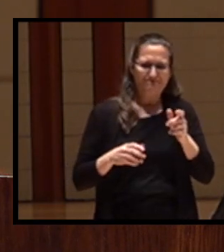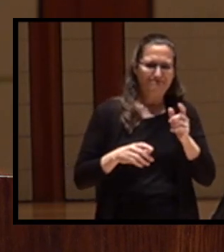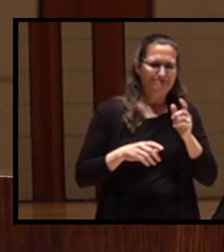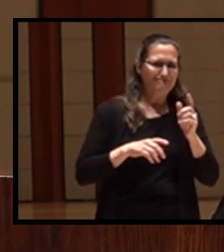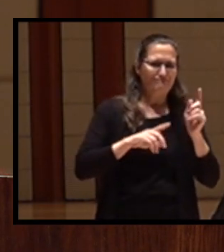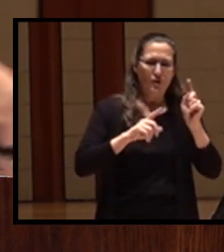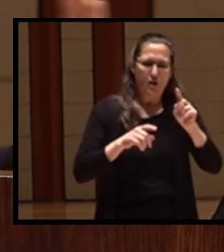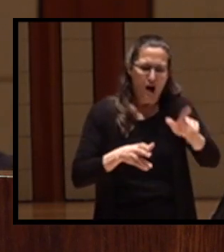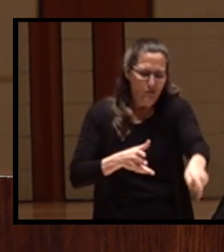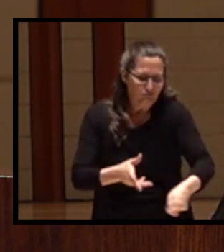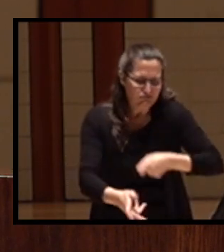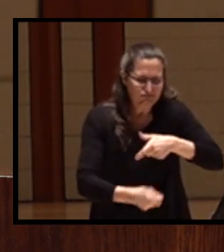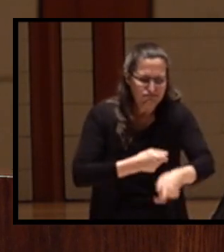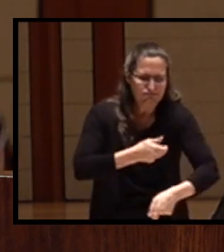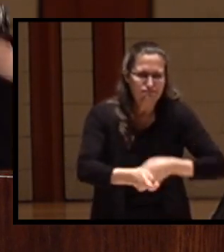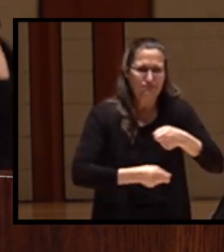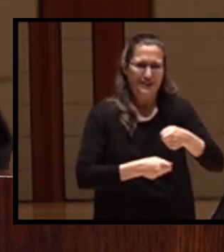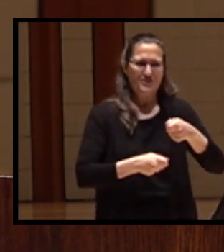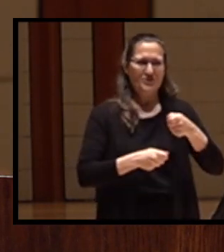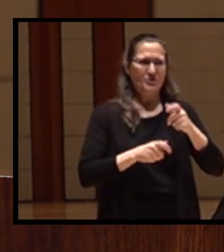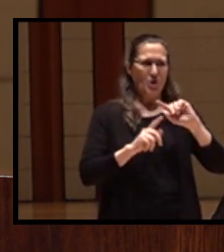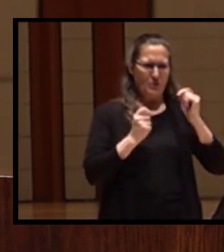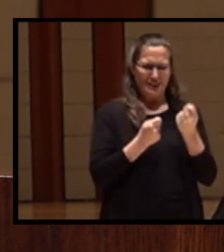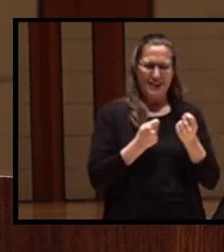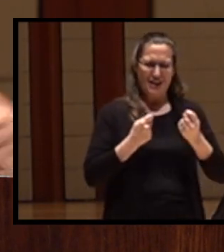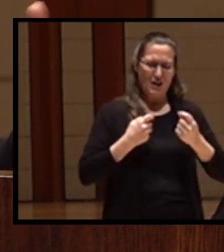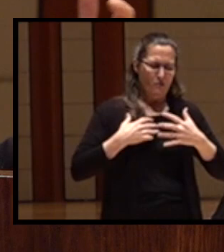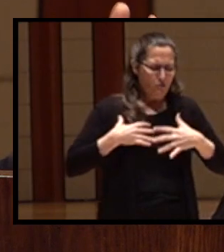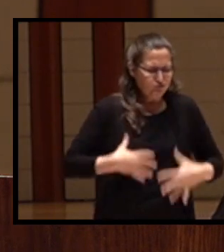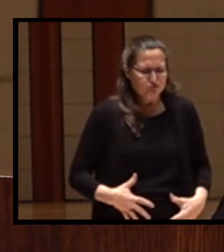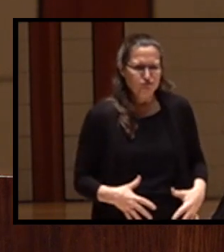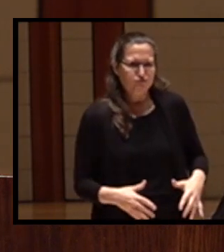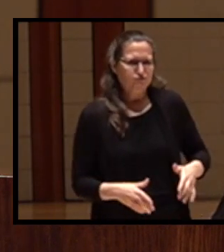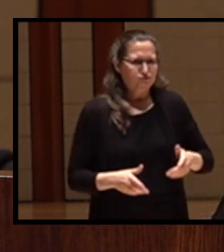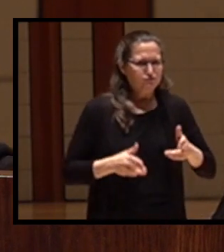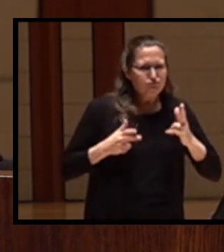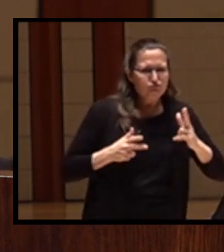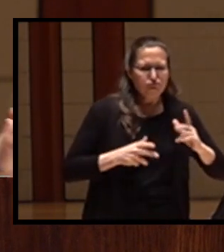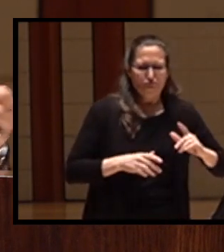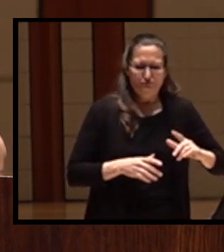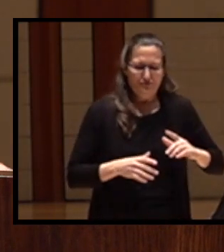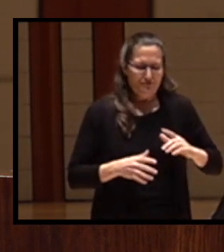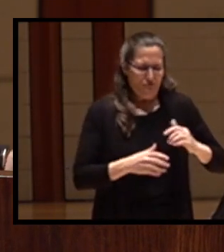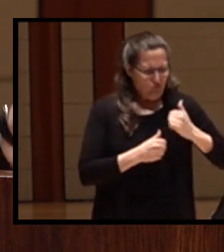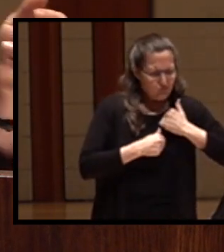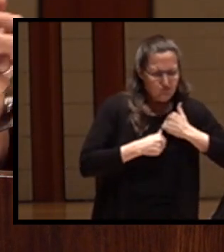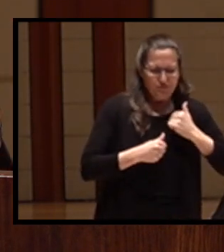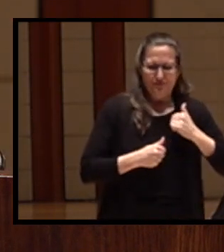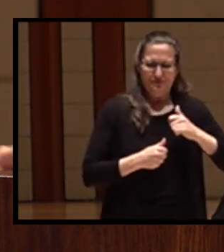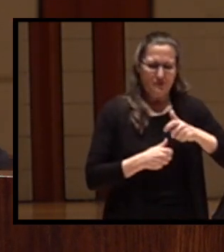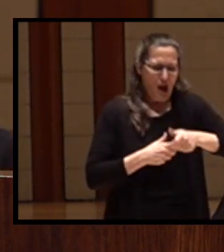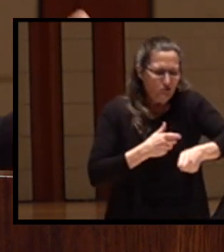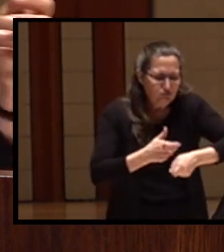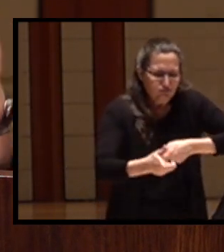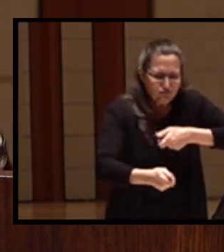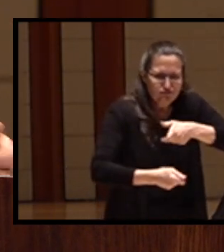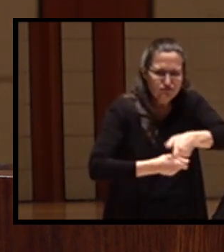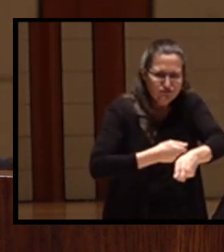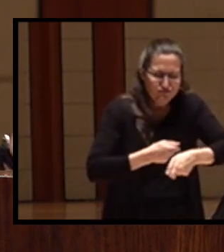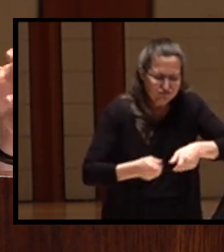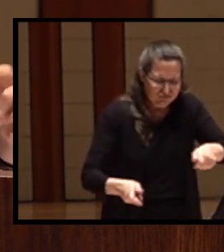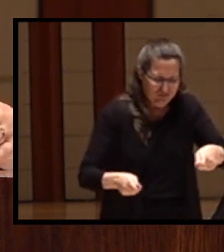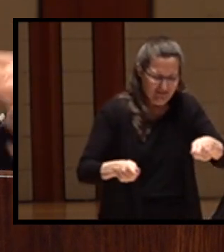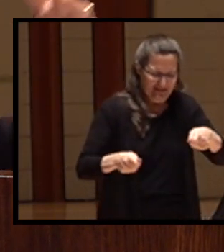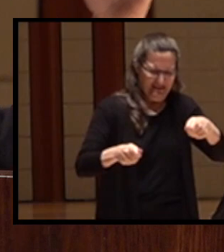So, the federal team, dressed in full riot gear, went out, started pulling the cork line, and